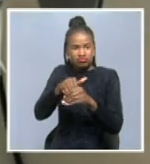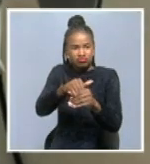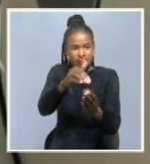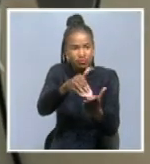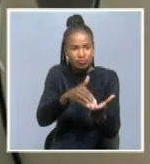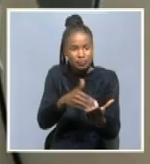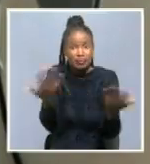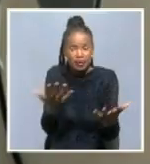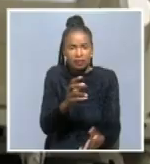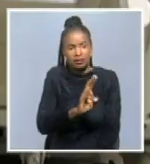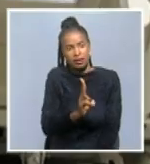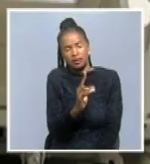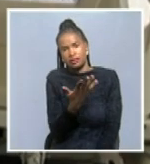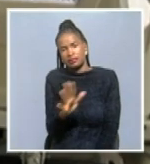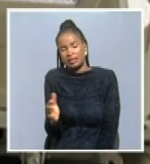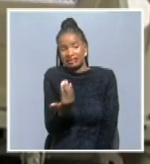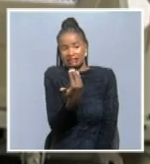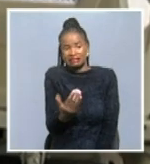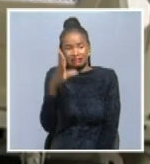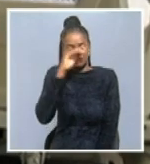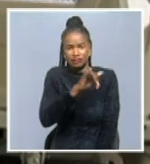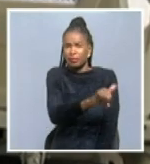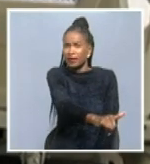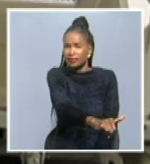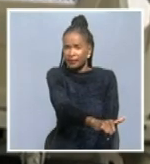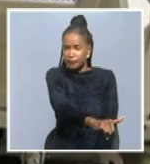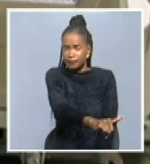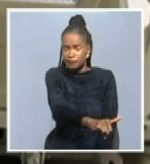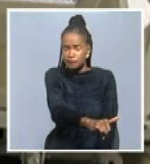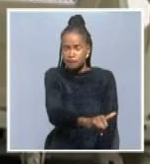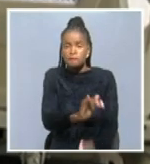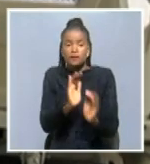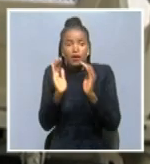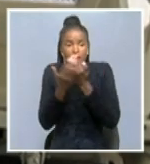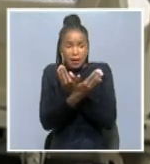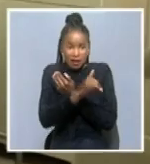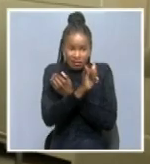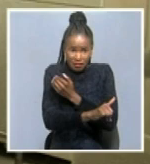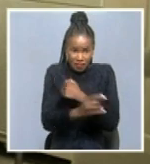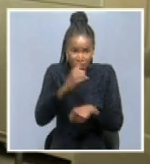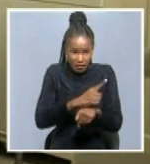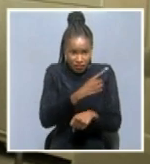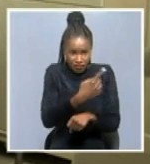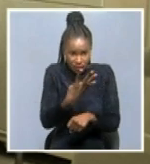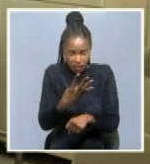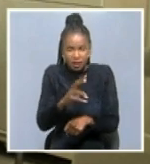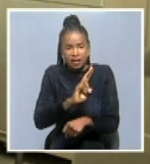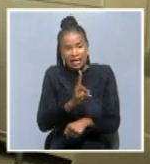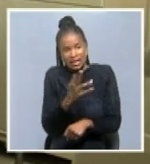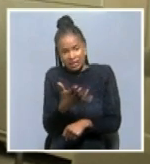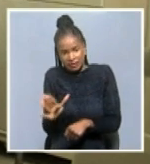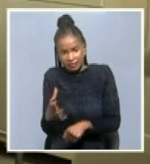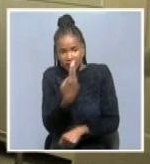be a isolation and quarantine facility there. And then also what